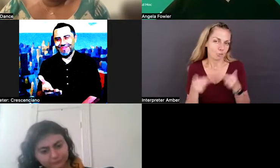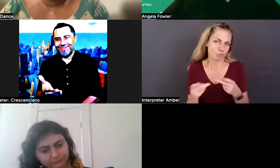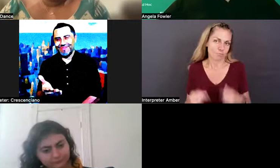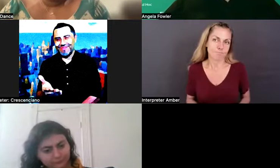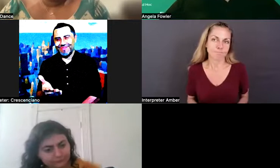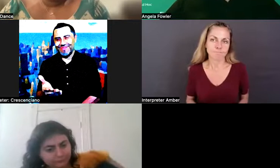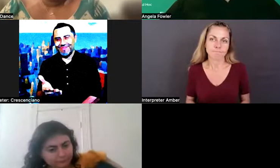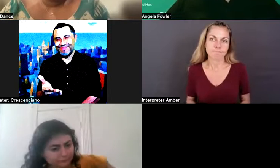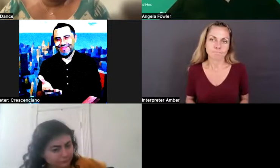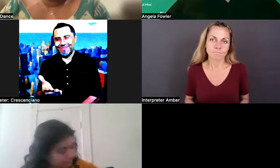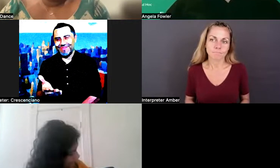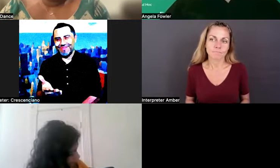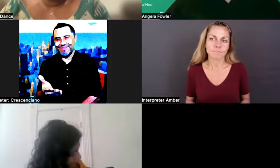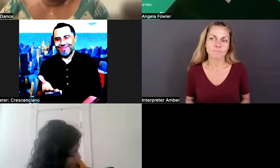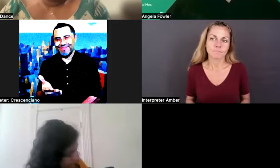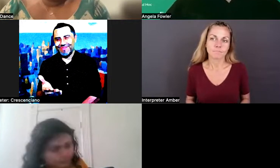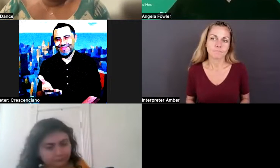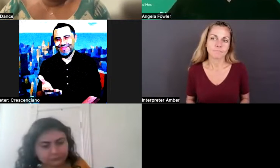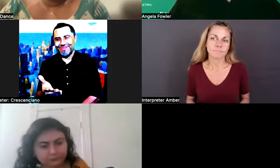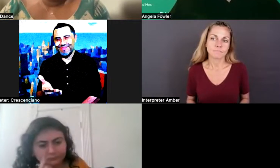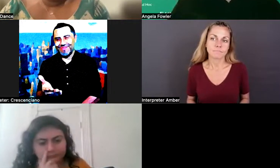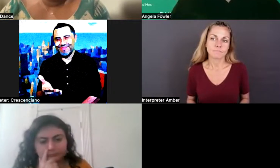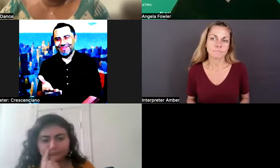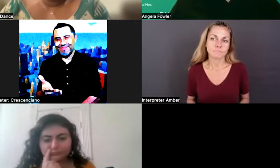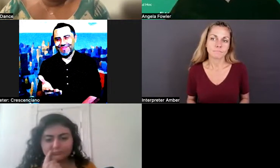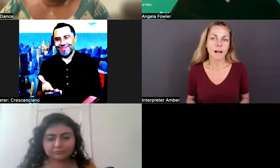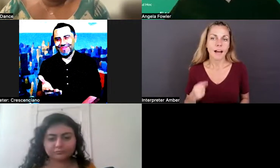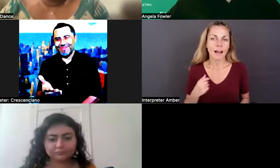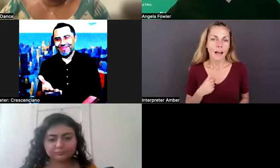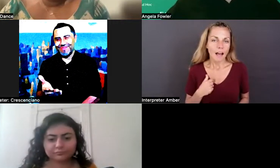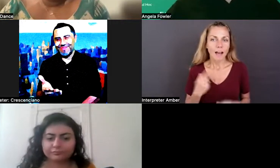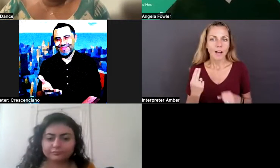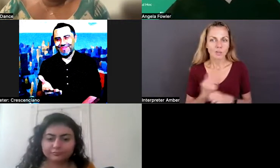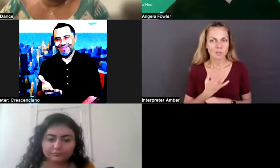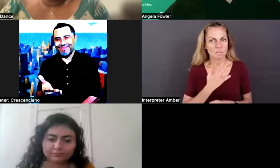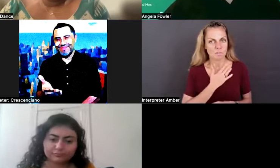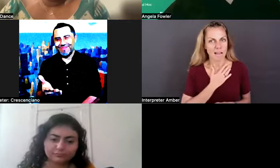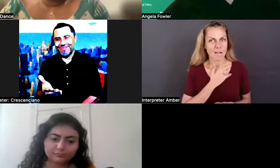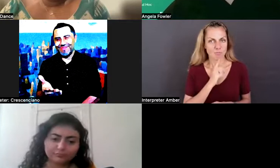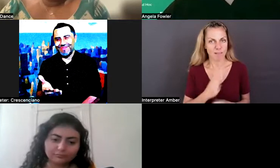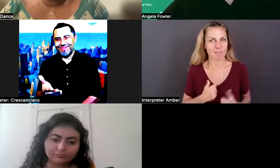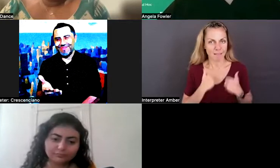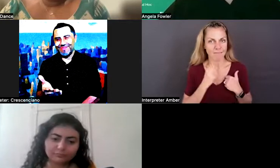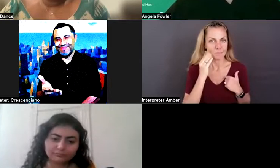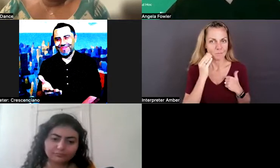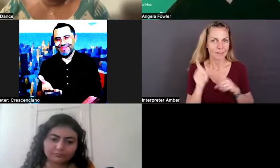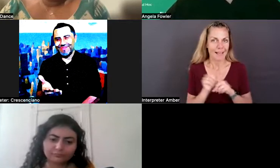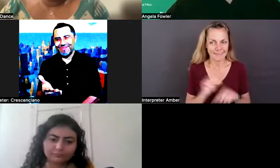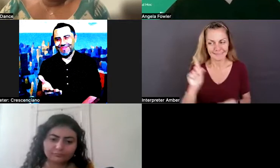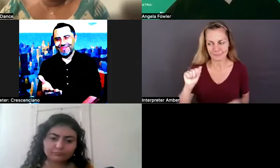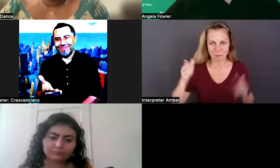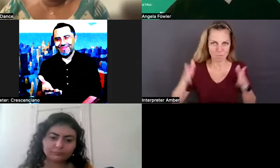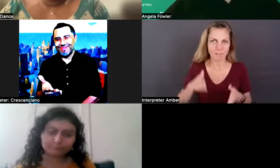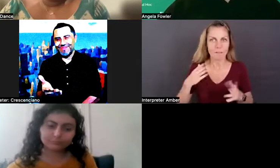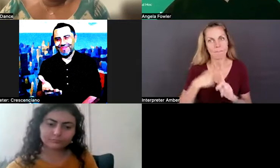And I used my real life experience as a person with a disability and as an advocate